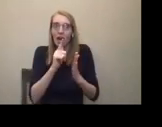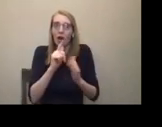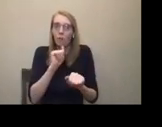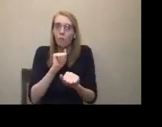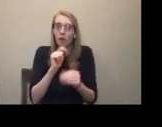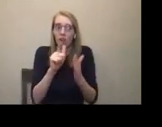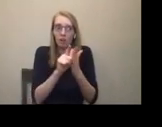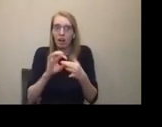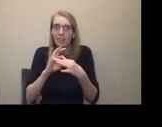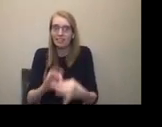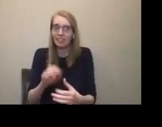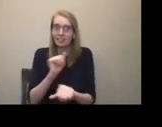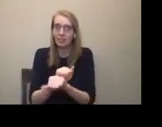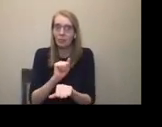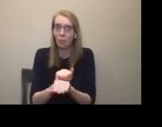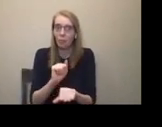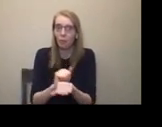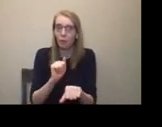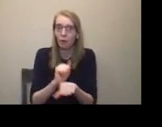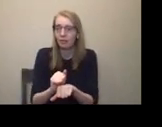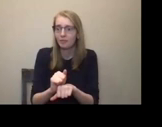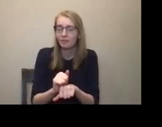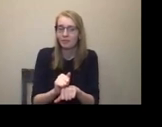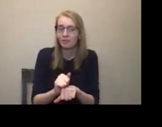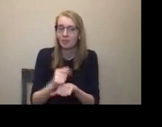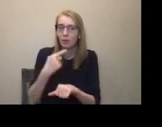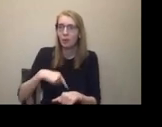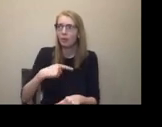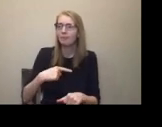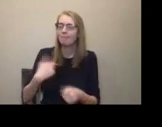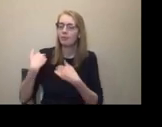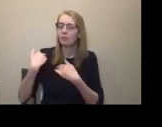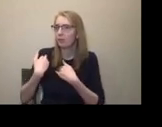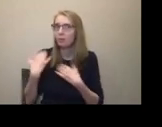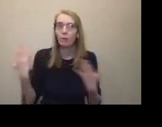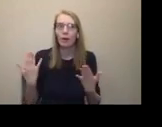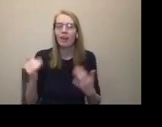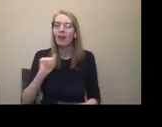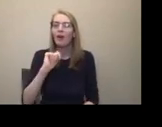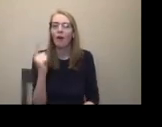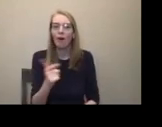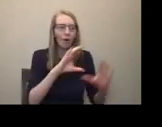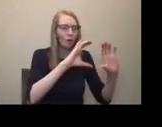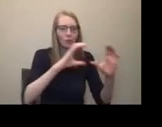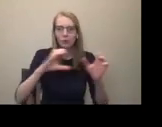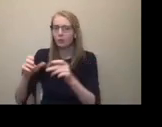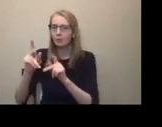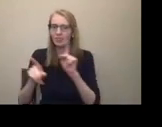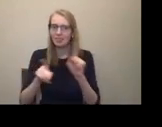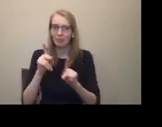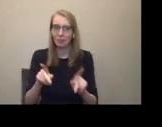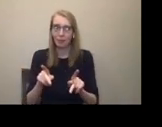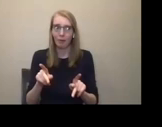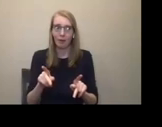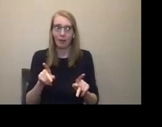or not, it doesn't matter. We are obligated to protect all classes of people. So it's not just people with disabilities, it's any,